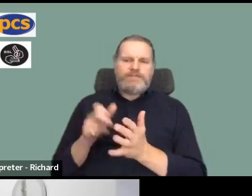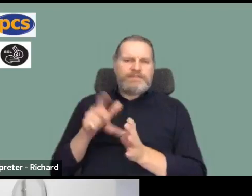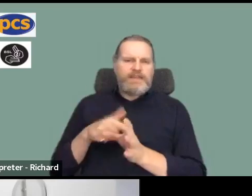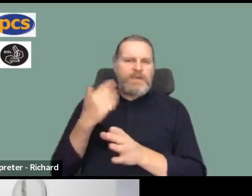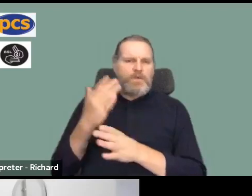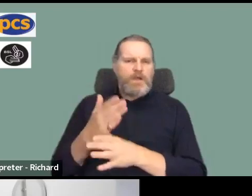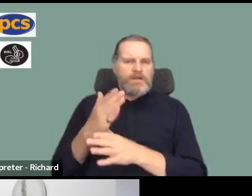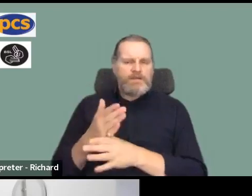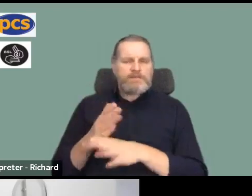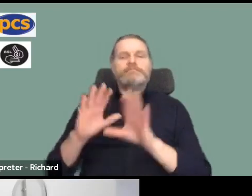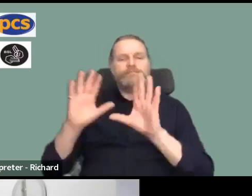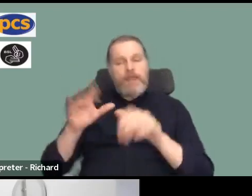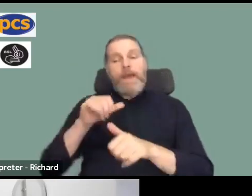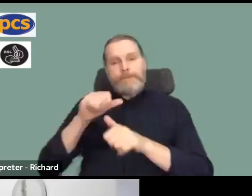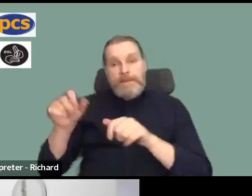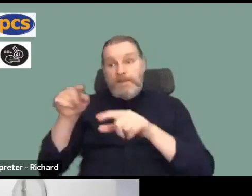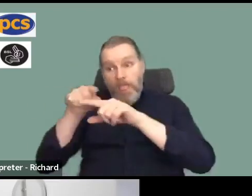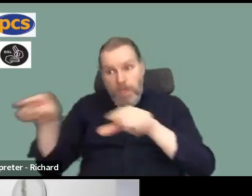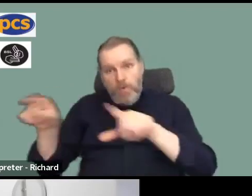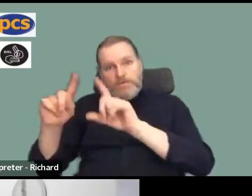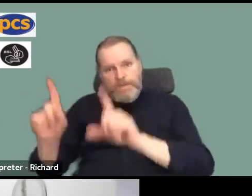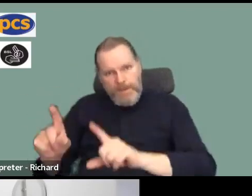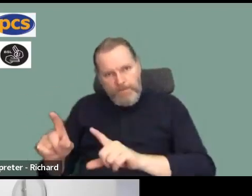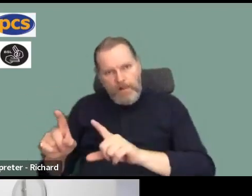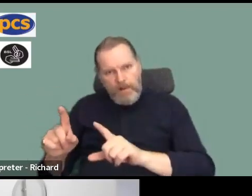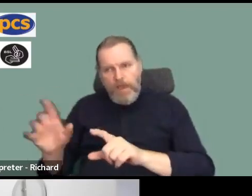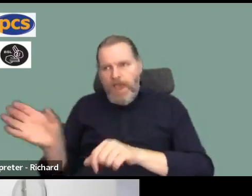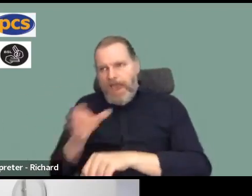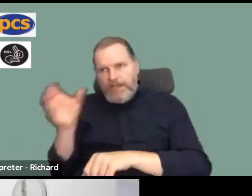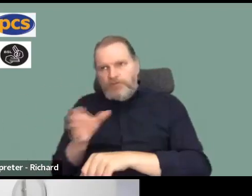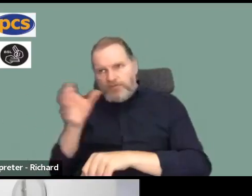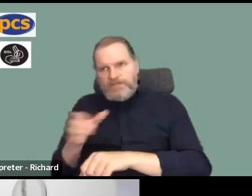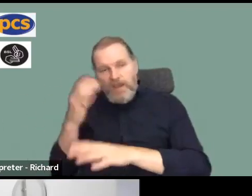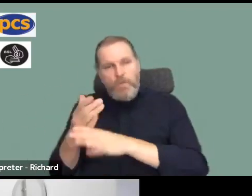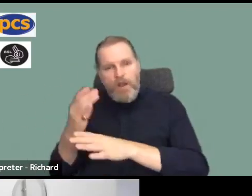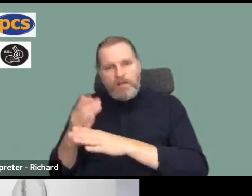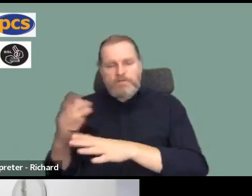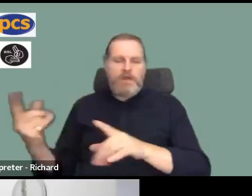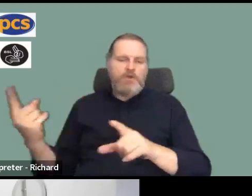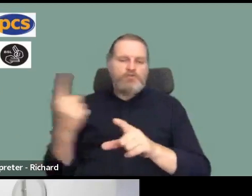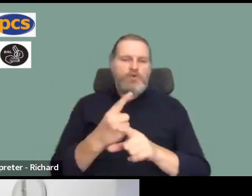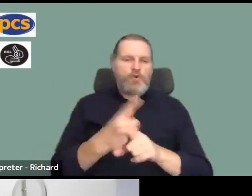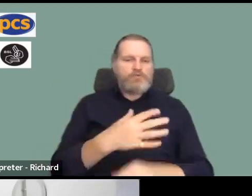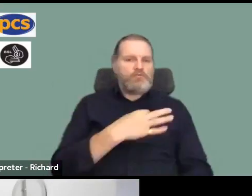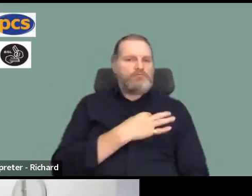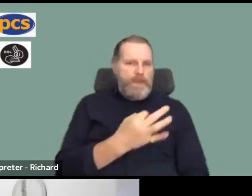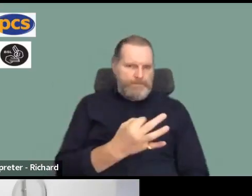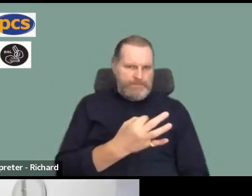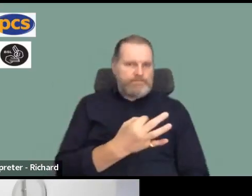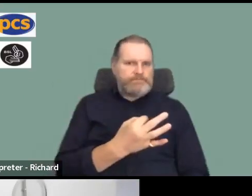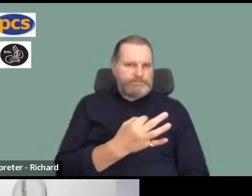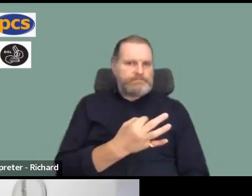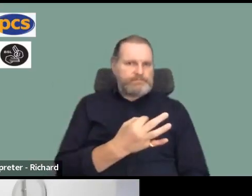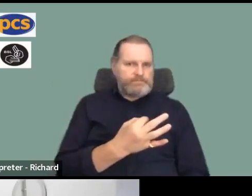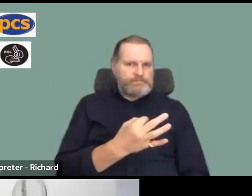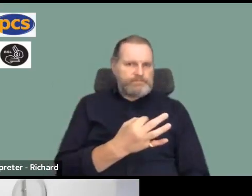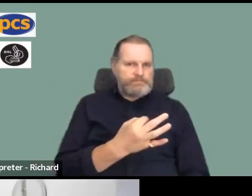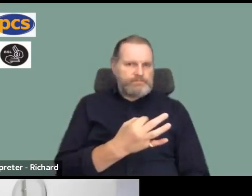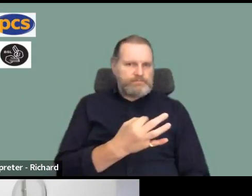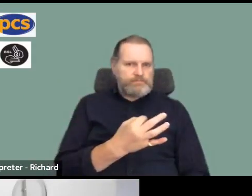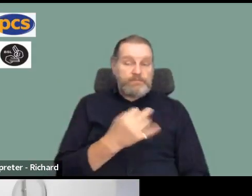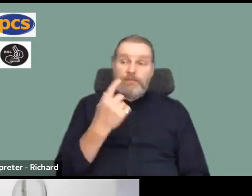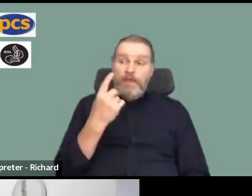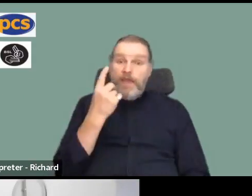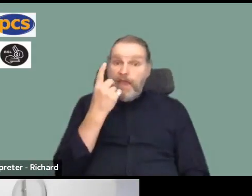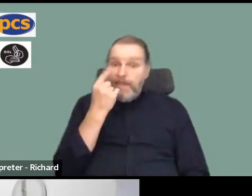Talk to your rep or ask us because we are encouraging anyone else to consider trying to trigger their own ballot at the same